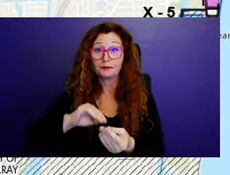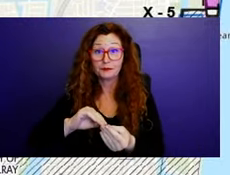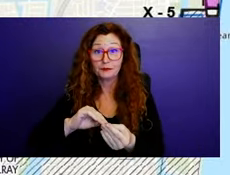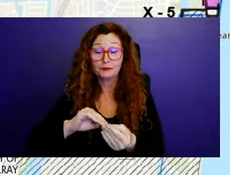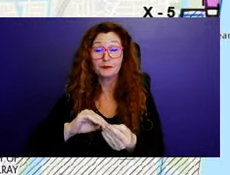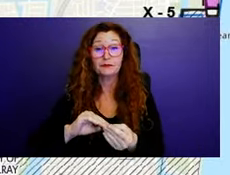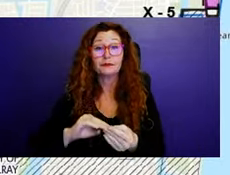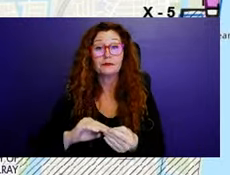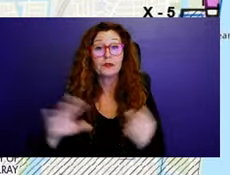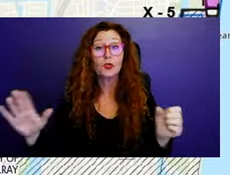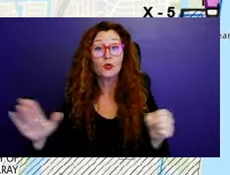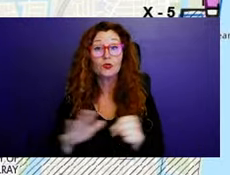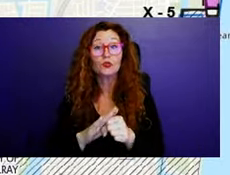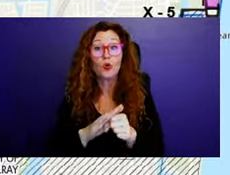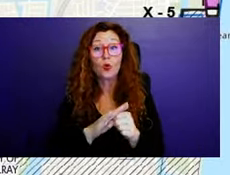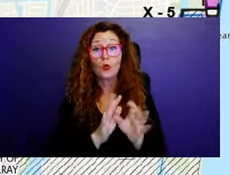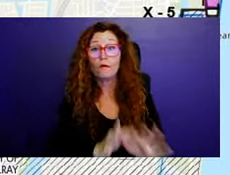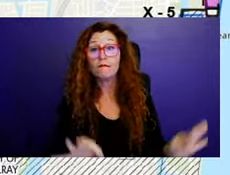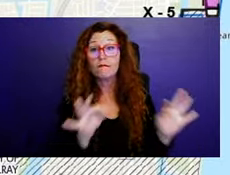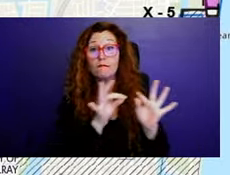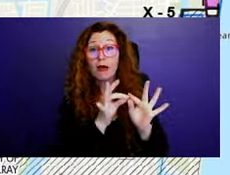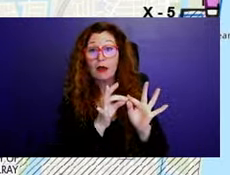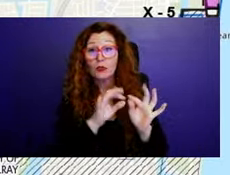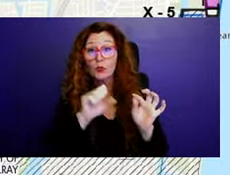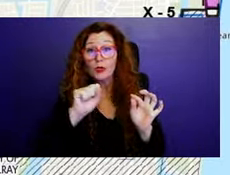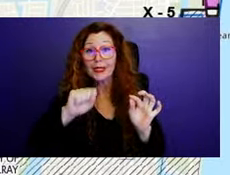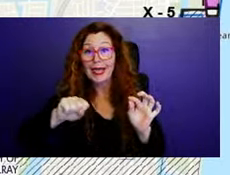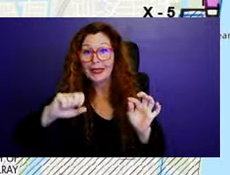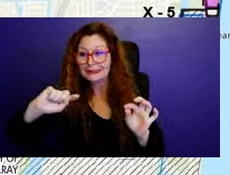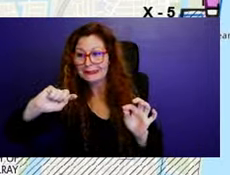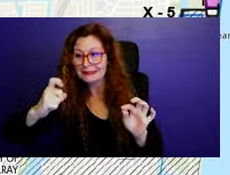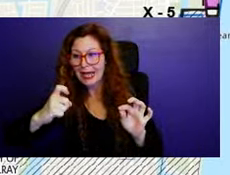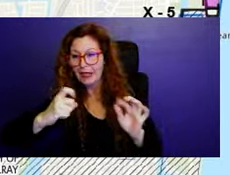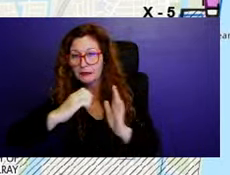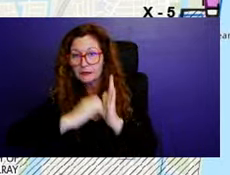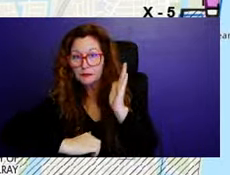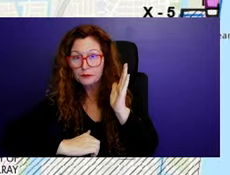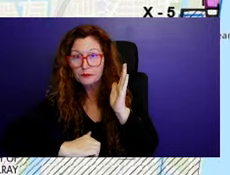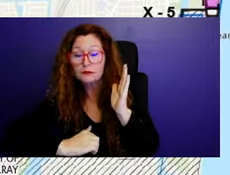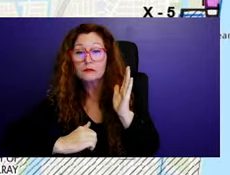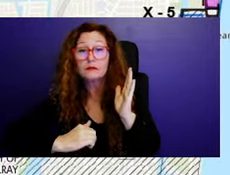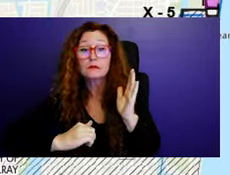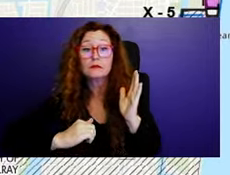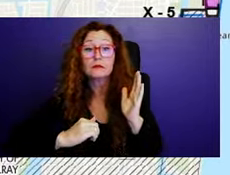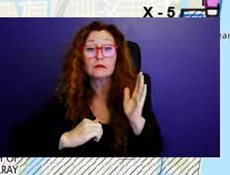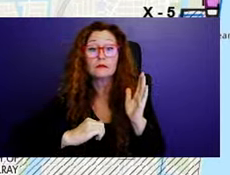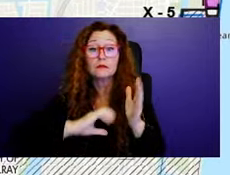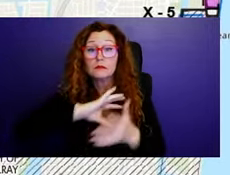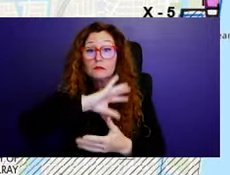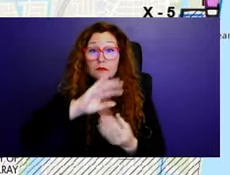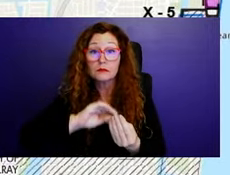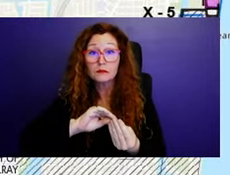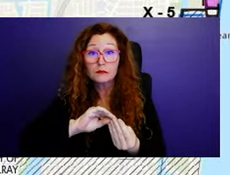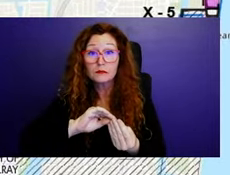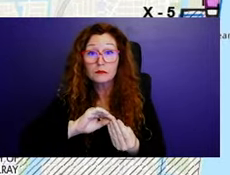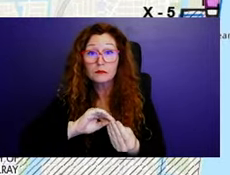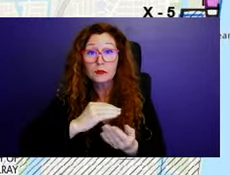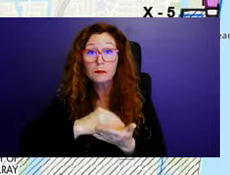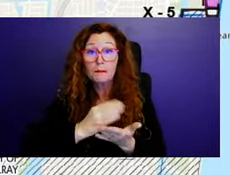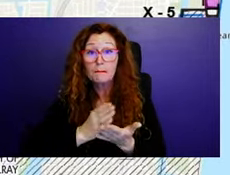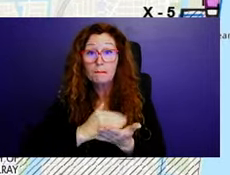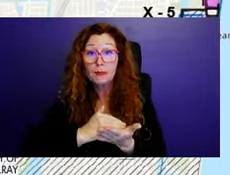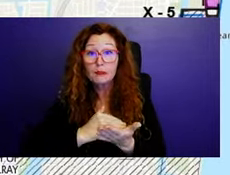That number is incorrect. I didn't add them. Those two numbers added together as taxable value and a total budget value of $23